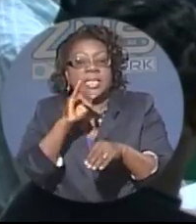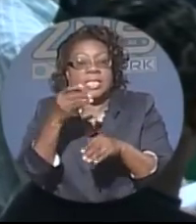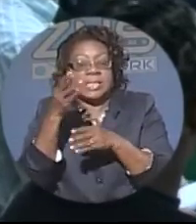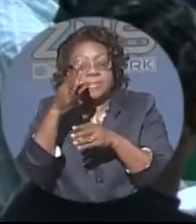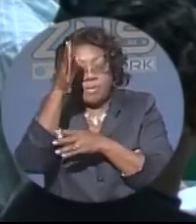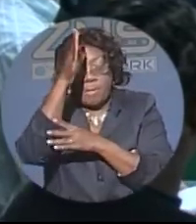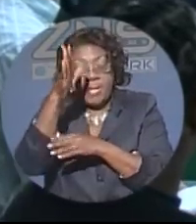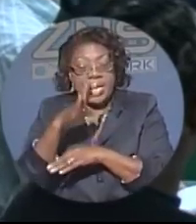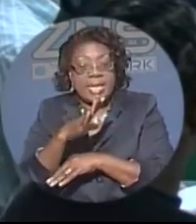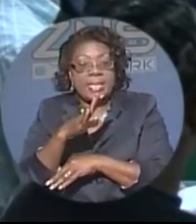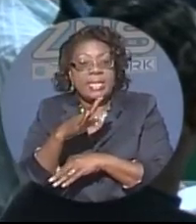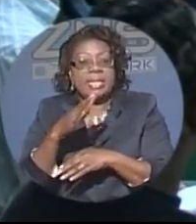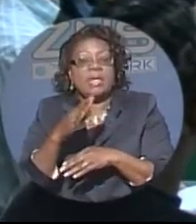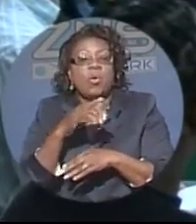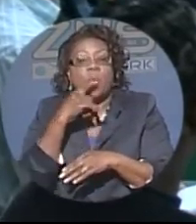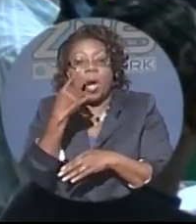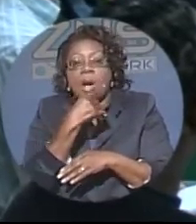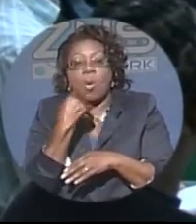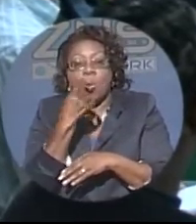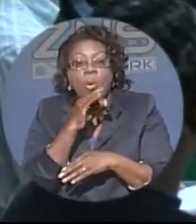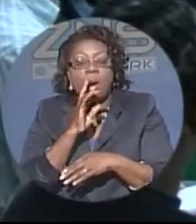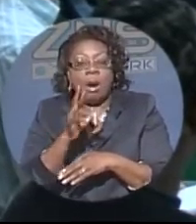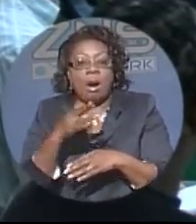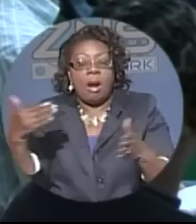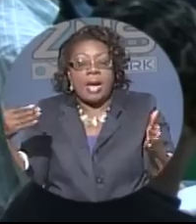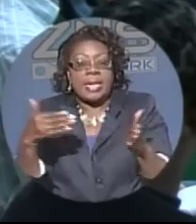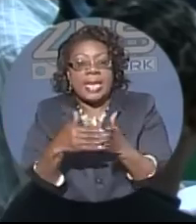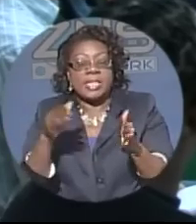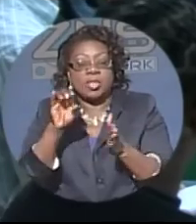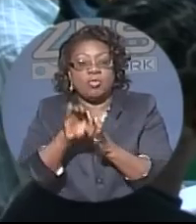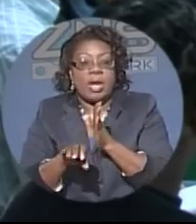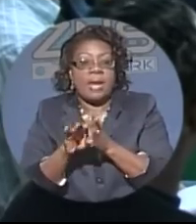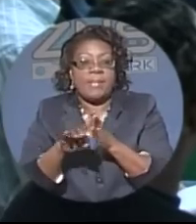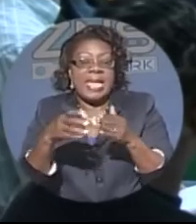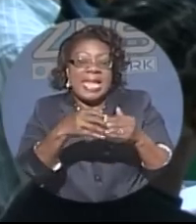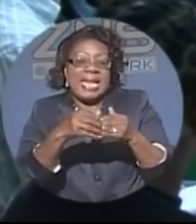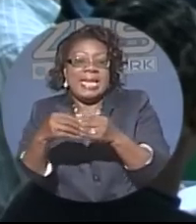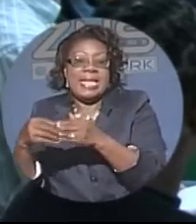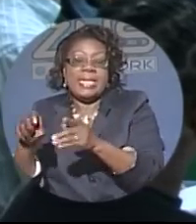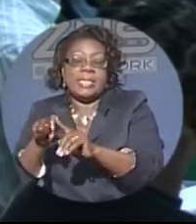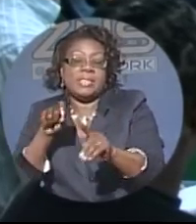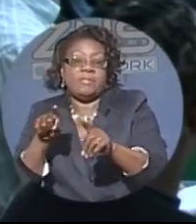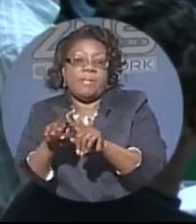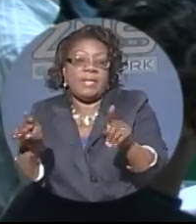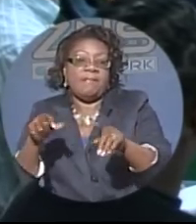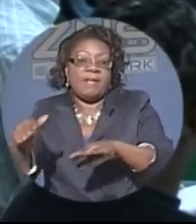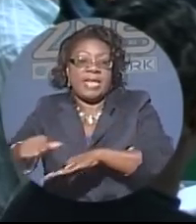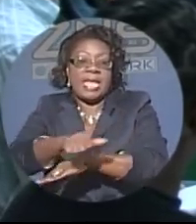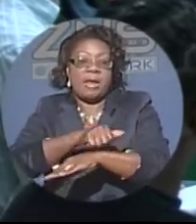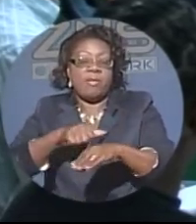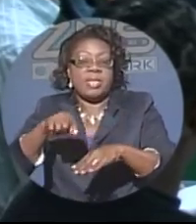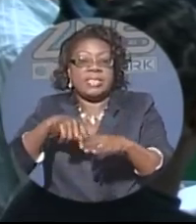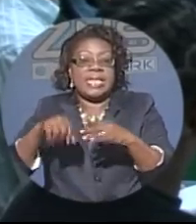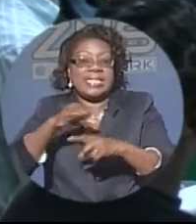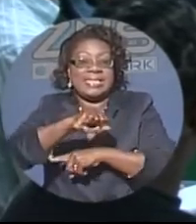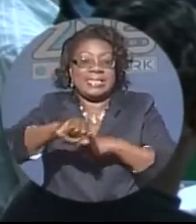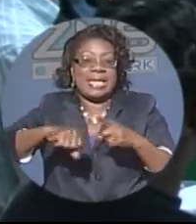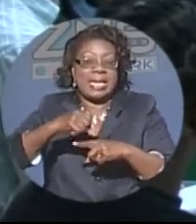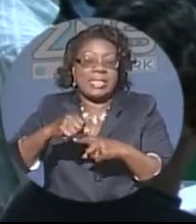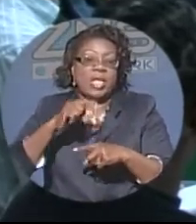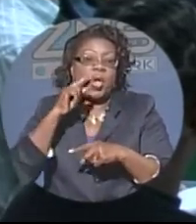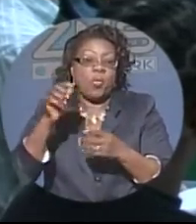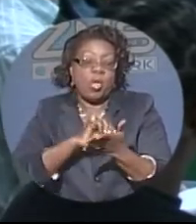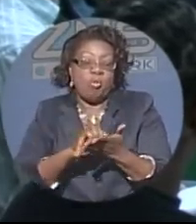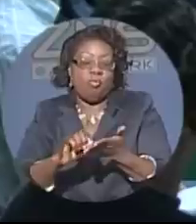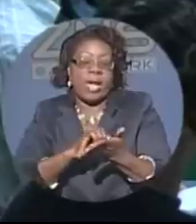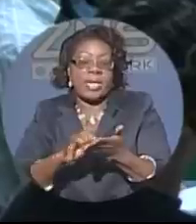demonstration that they are against crime, Munro said leaders from different areas of society will be establishing a white paper to hand over to